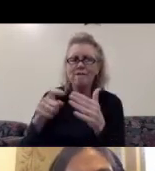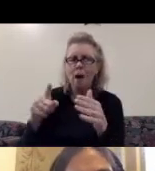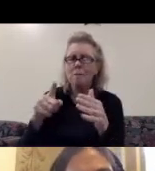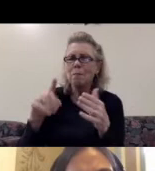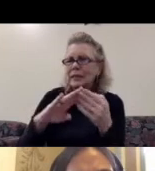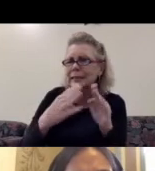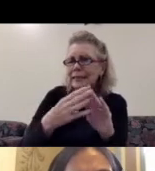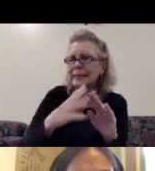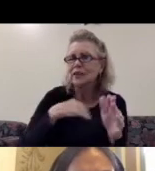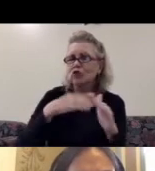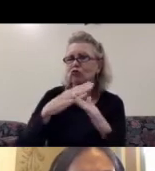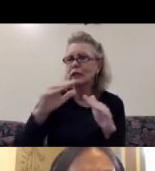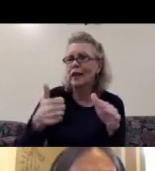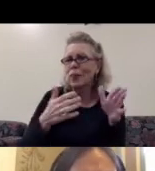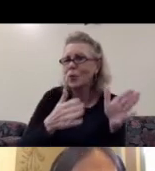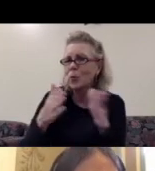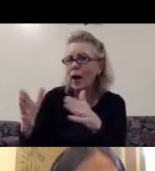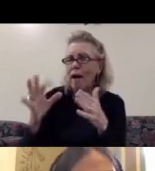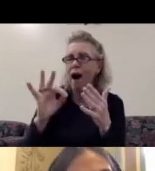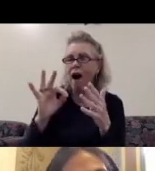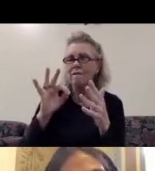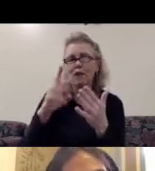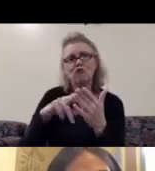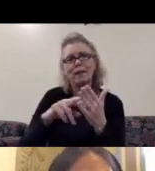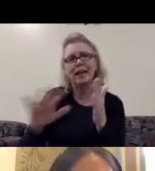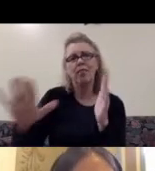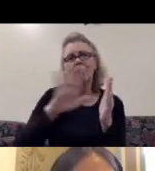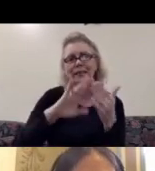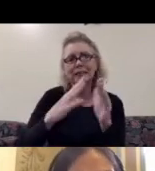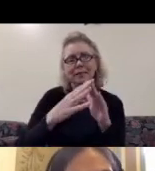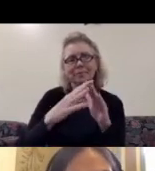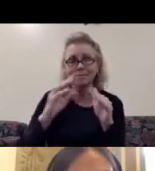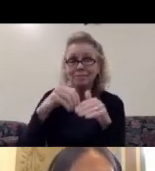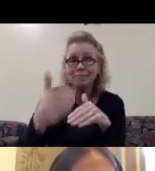shared with them another way of reading their city. Another next one, please.